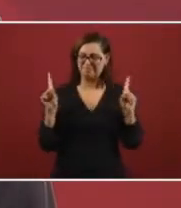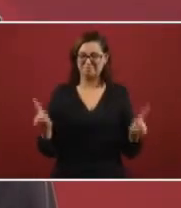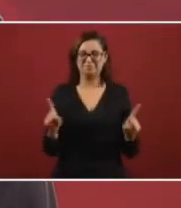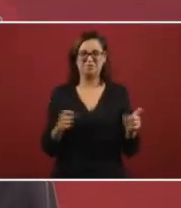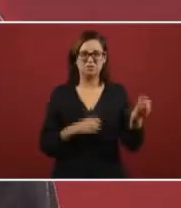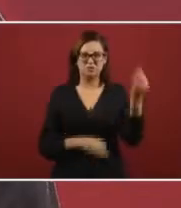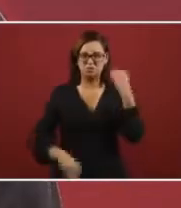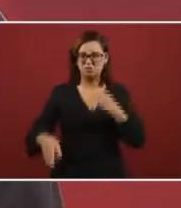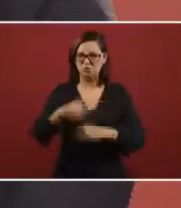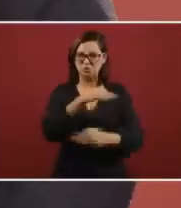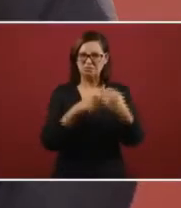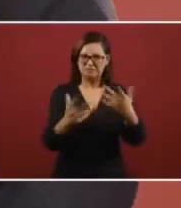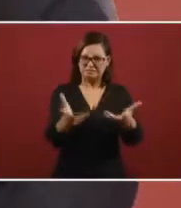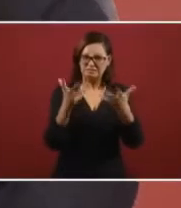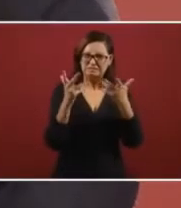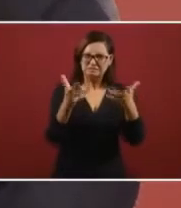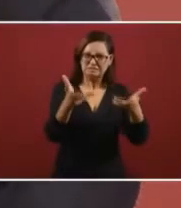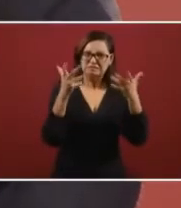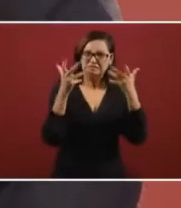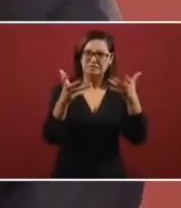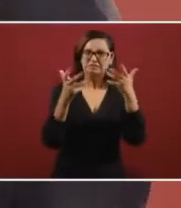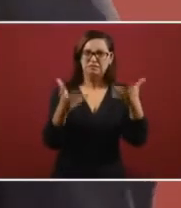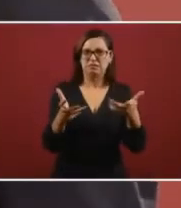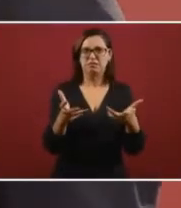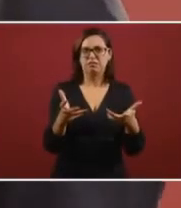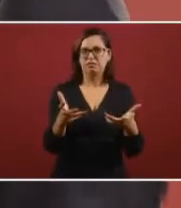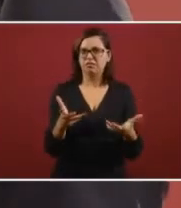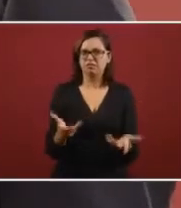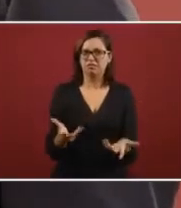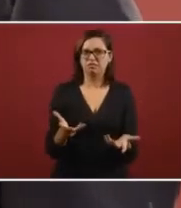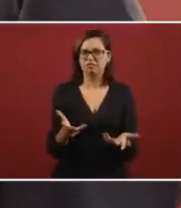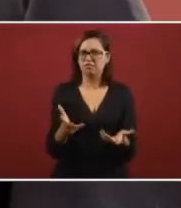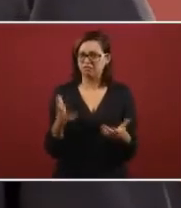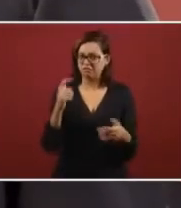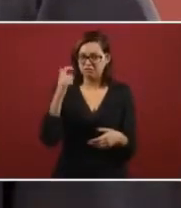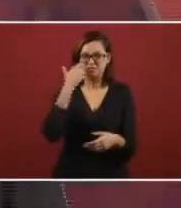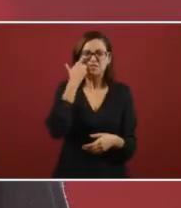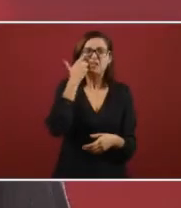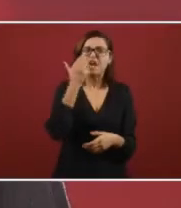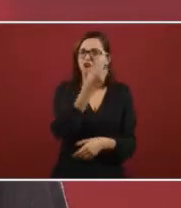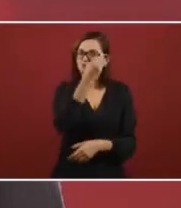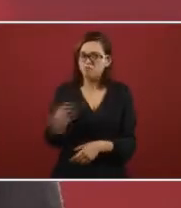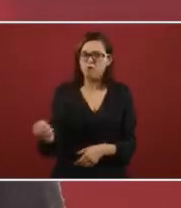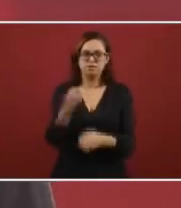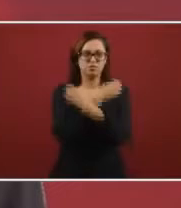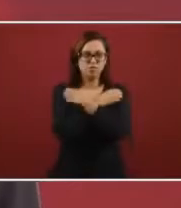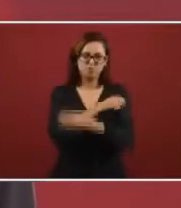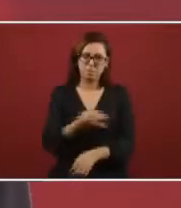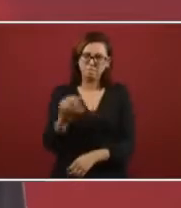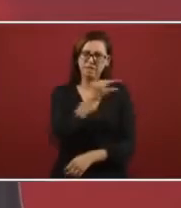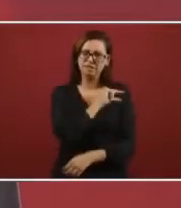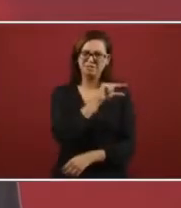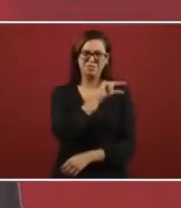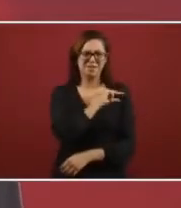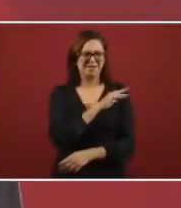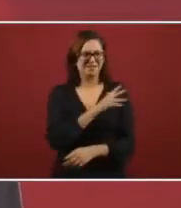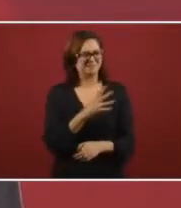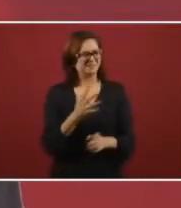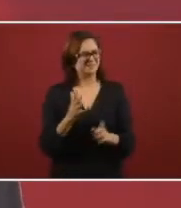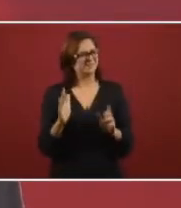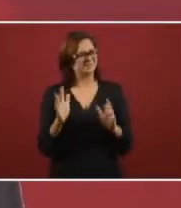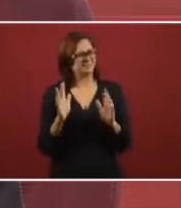all due to their greed to privatize, they need to stop,